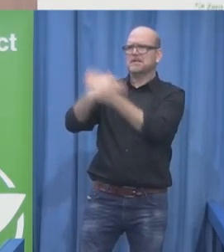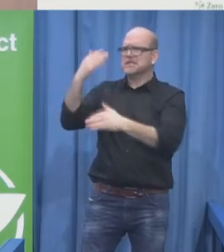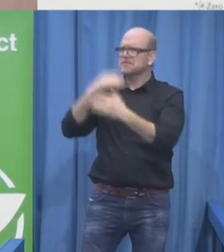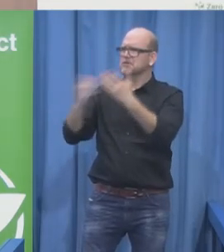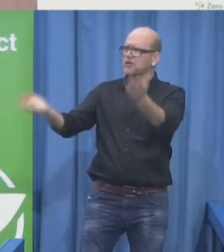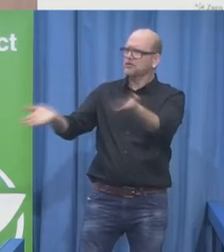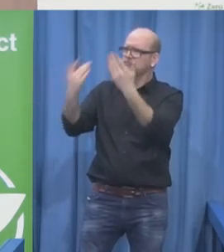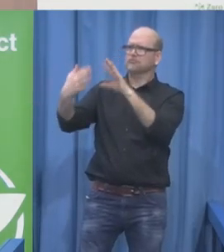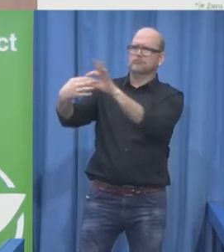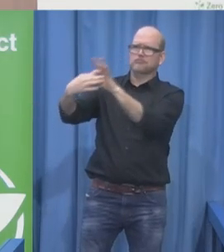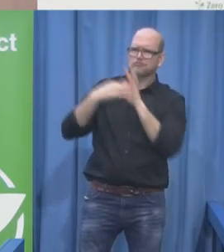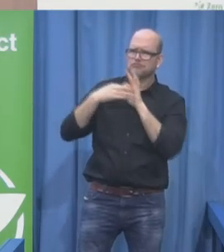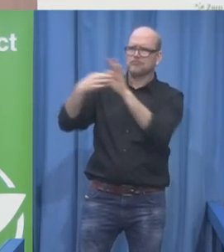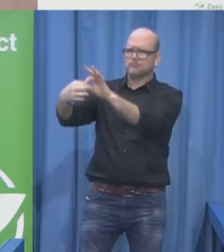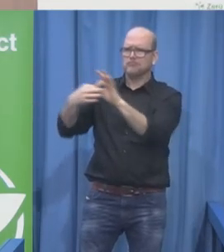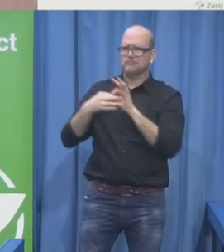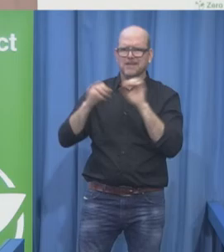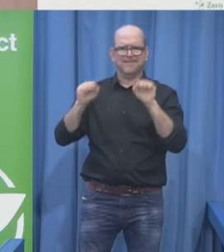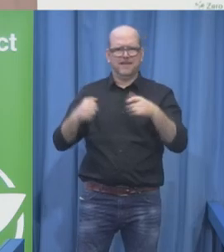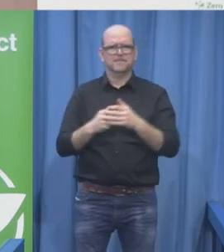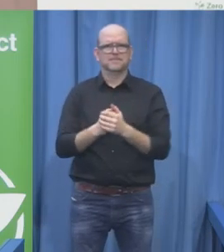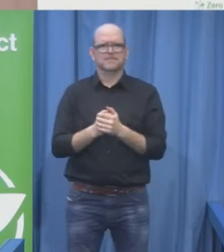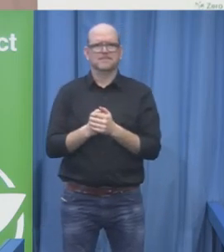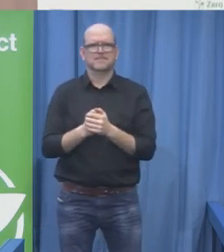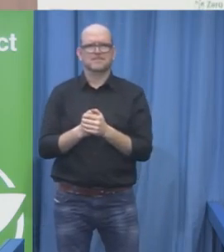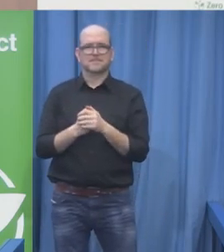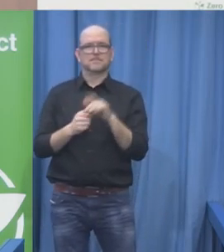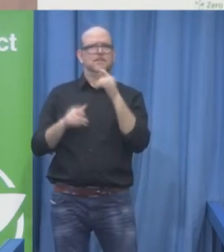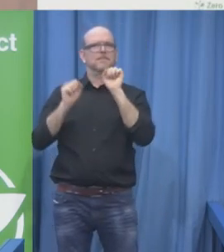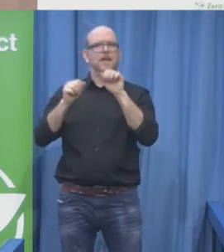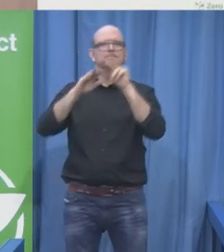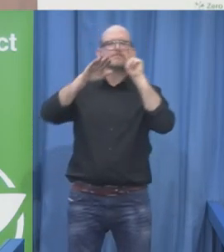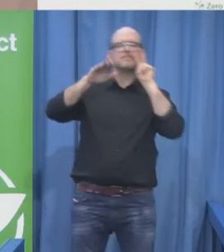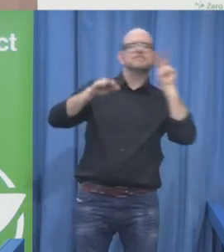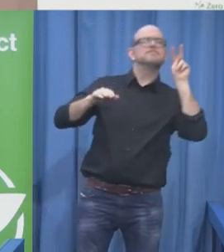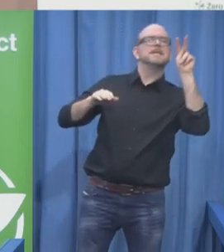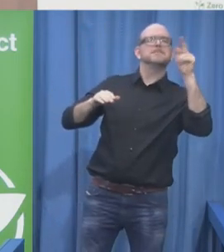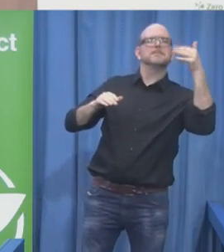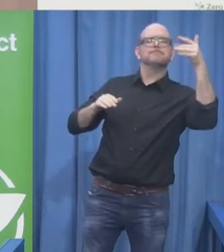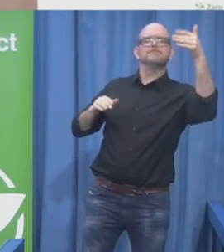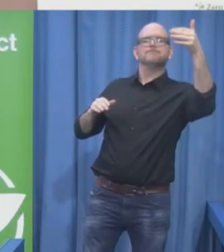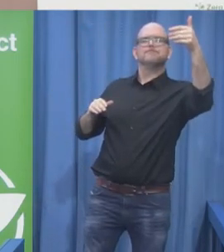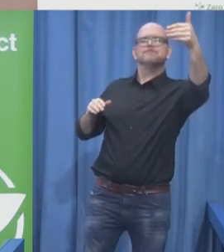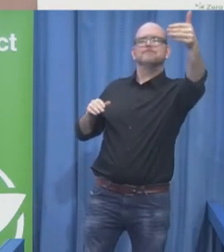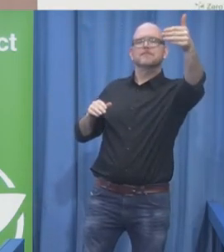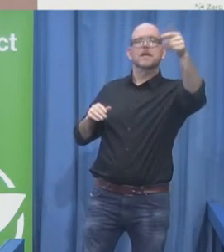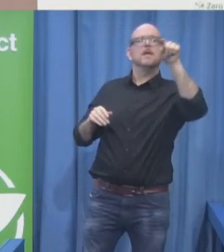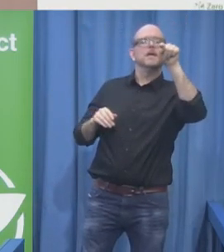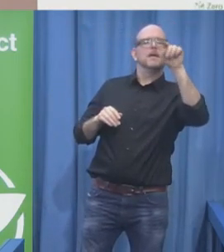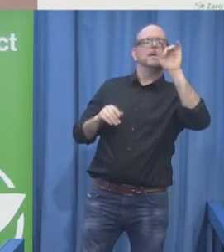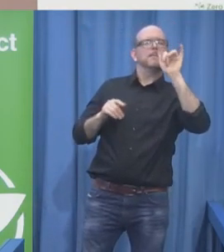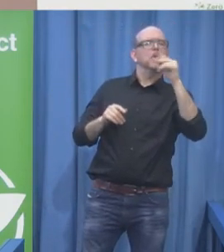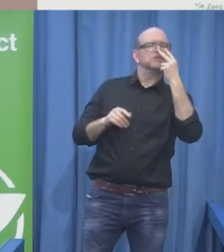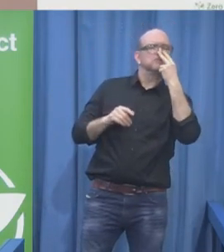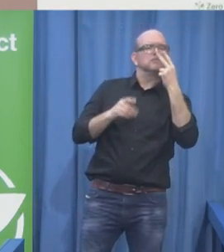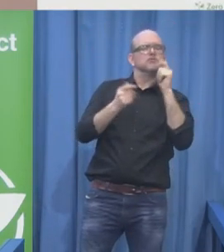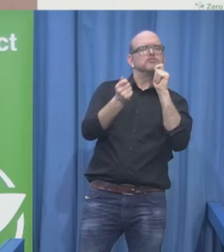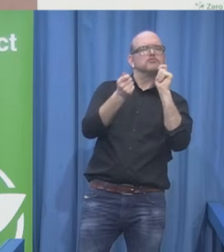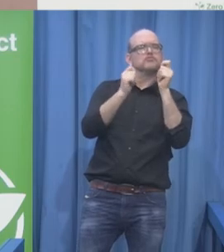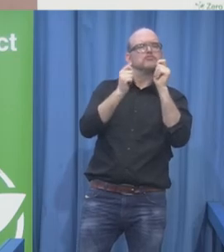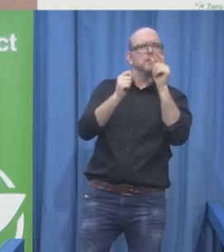mainstream the disability perspective and participation of persons with disabilities in this regard.